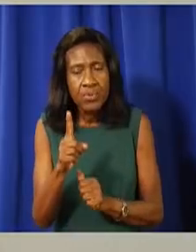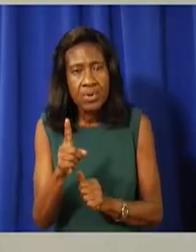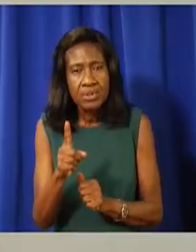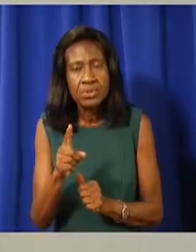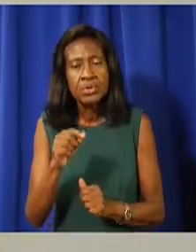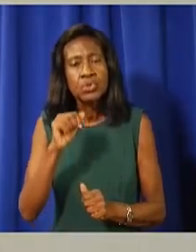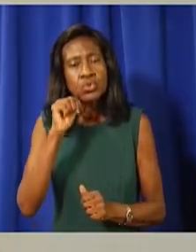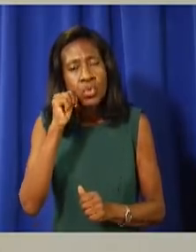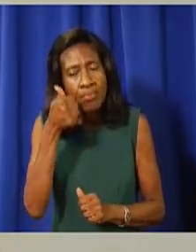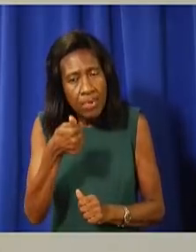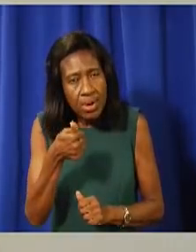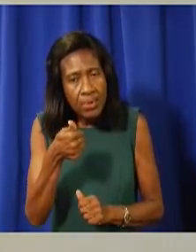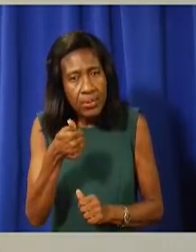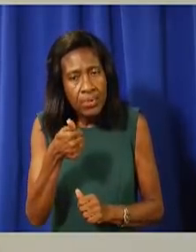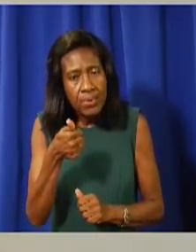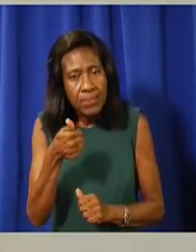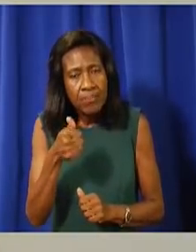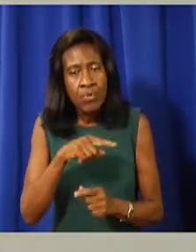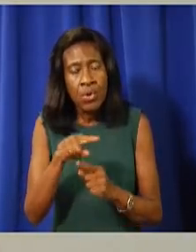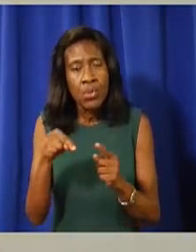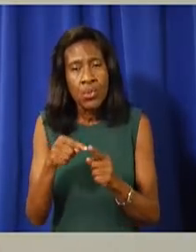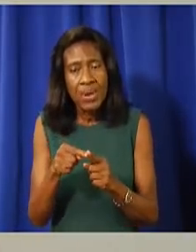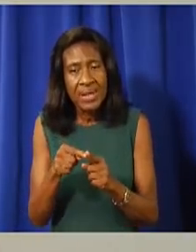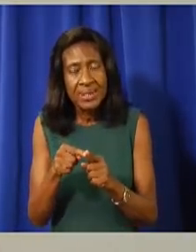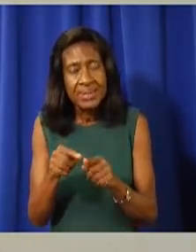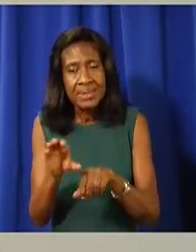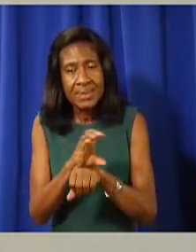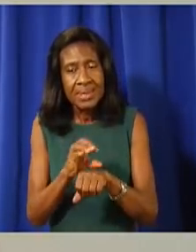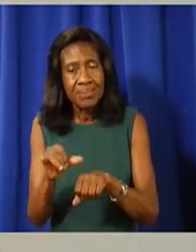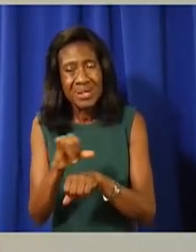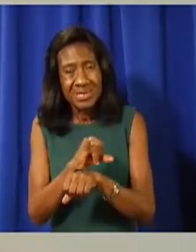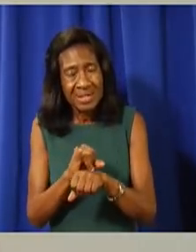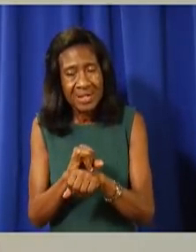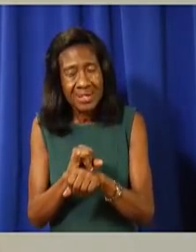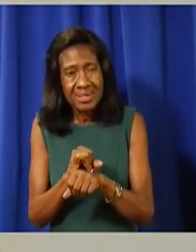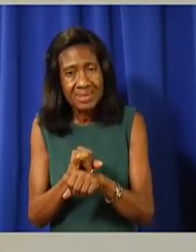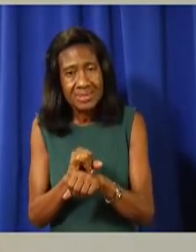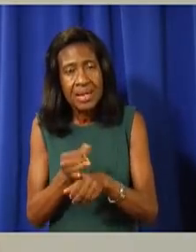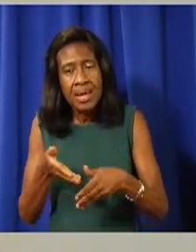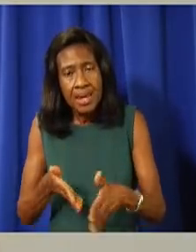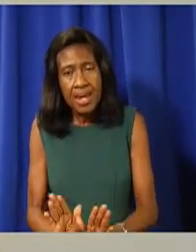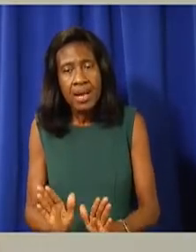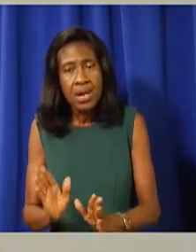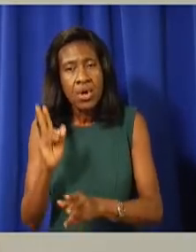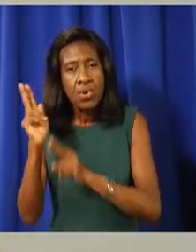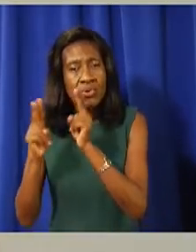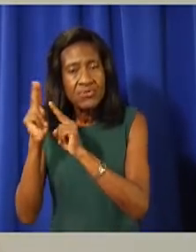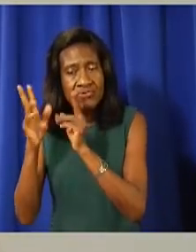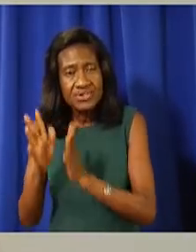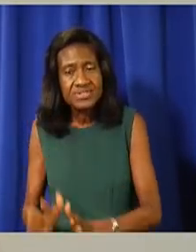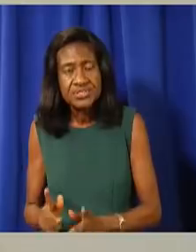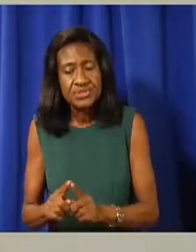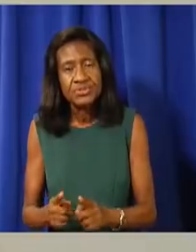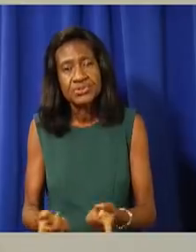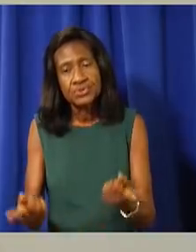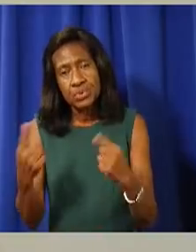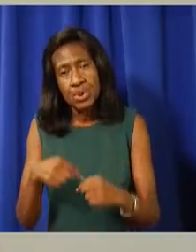that tomorrow, when our borders open to receive visitors, that our health care system is ready.